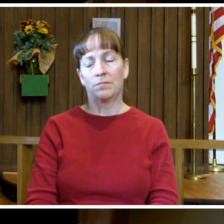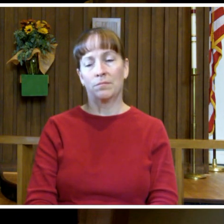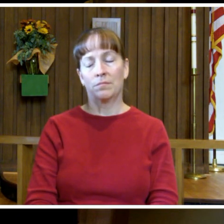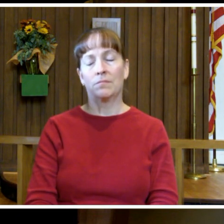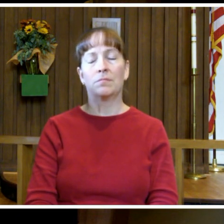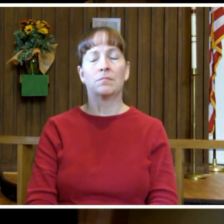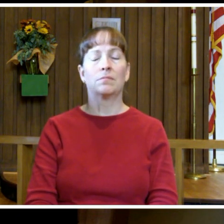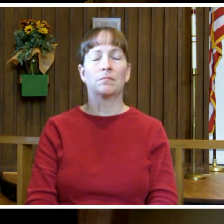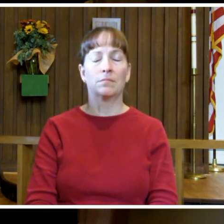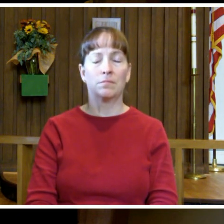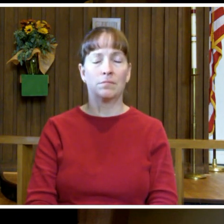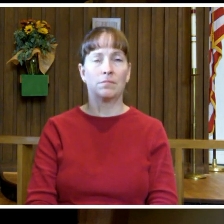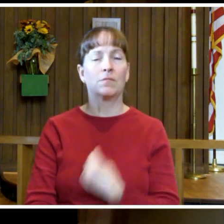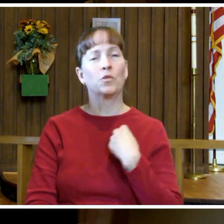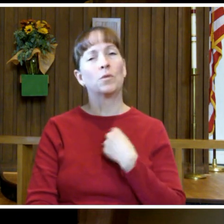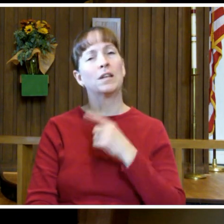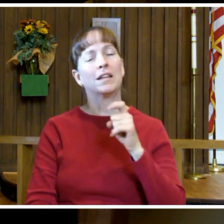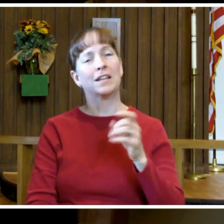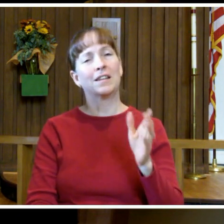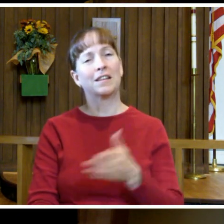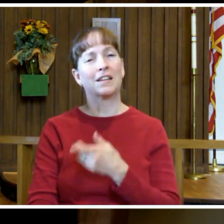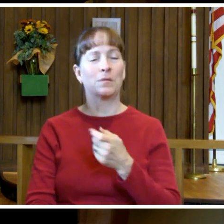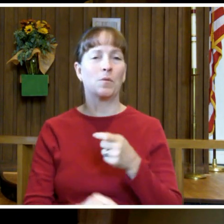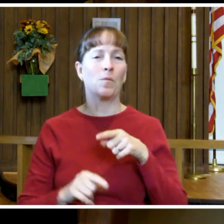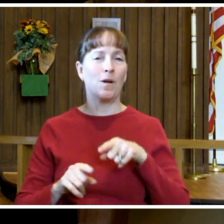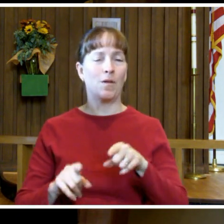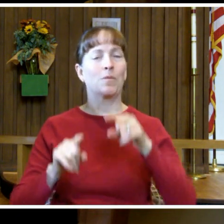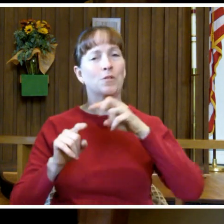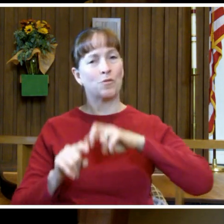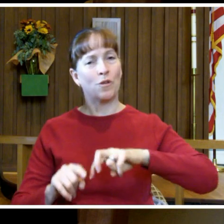we need to sing a little on our way.